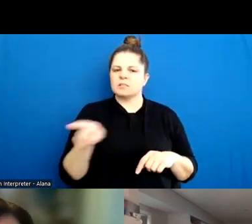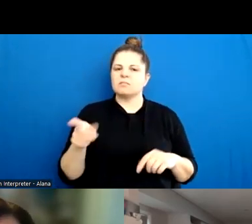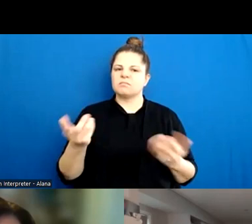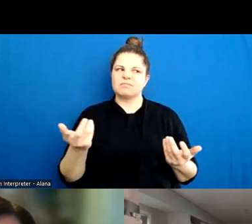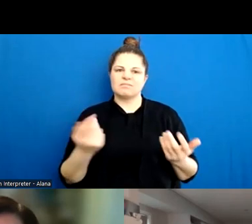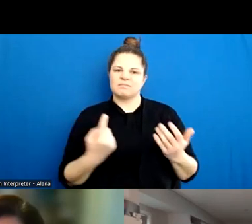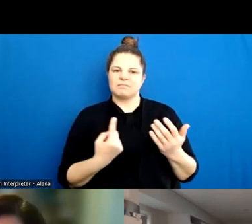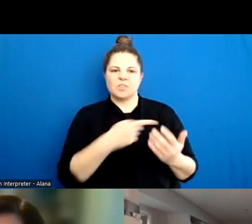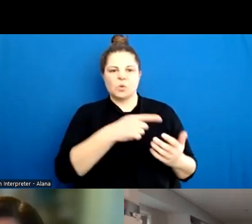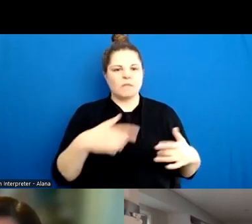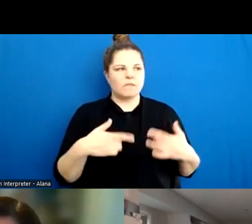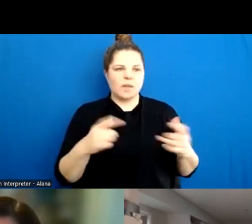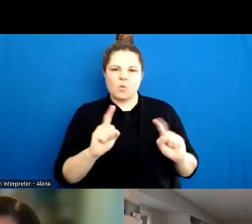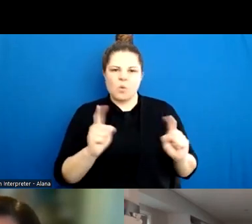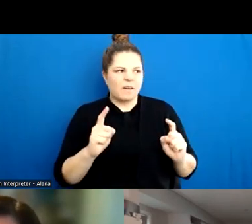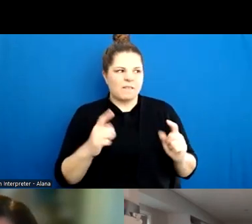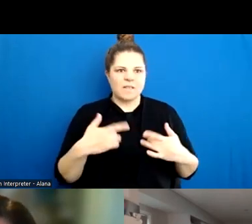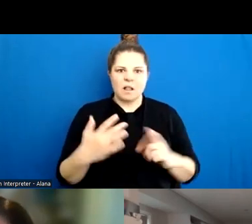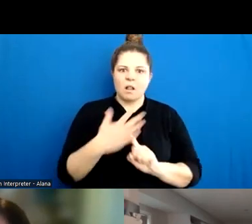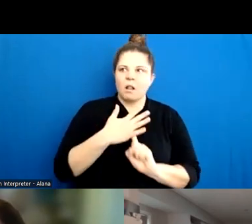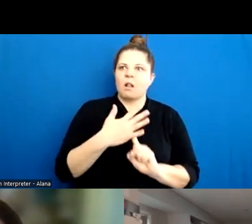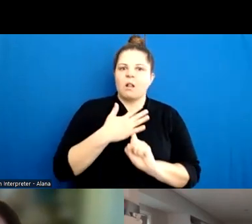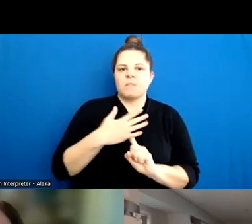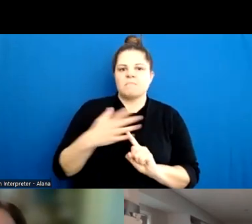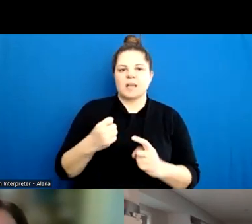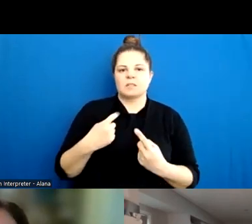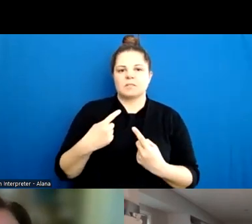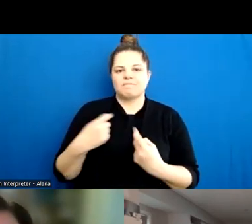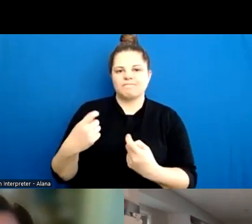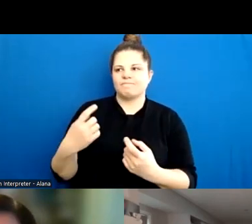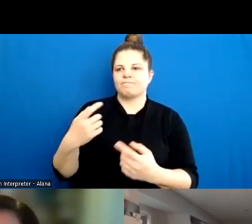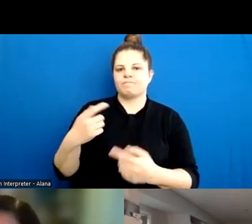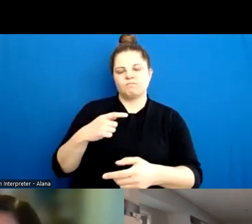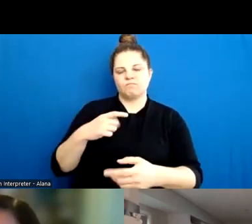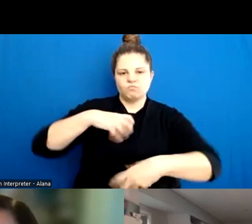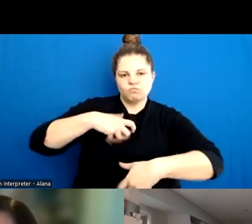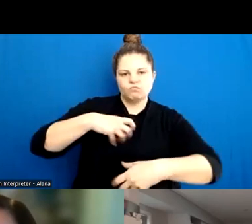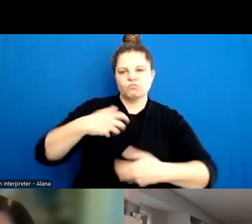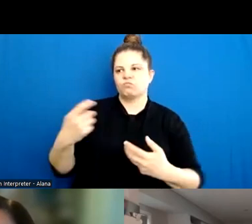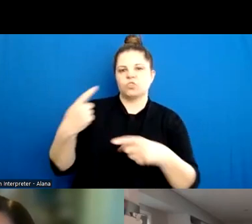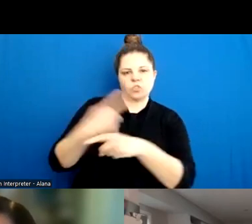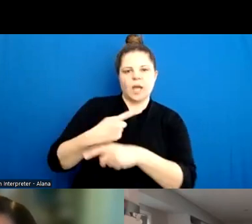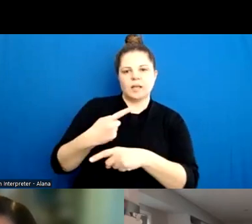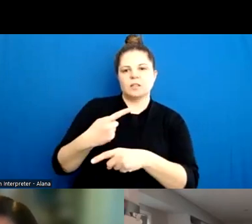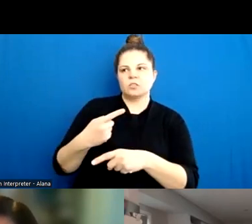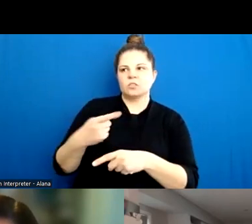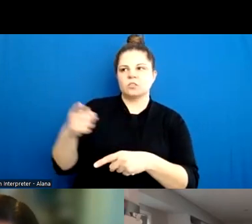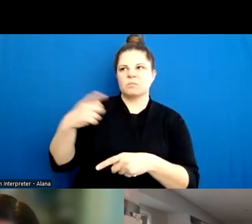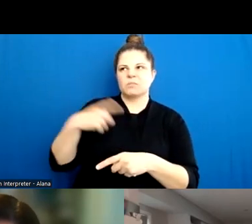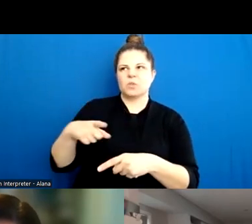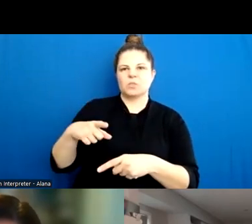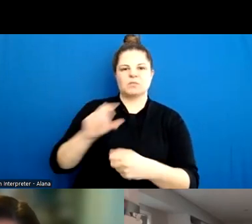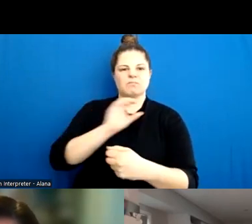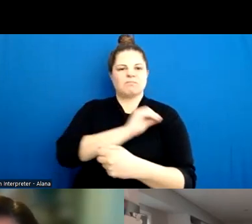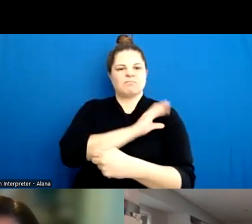that they feel or those pressures that they feel to conform to some kind of social power hierarchy is important.